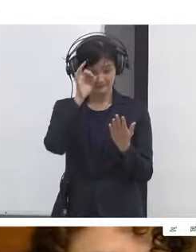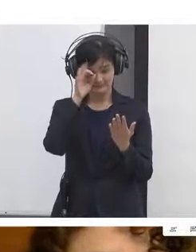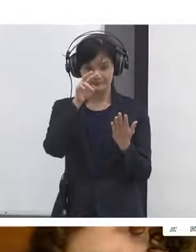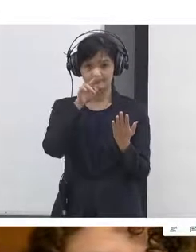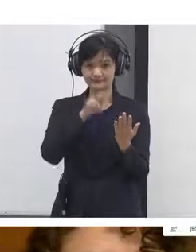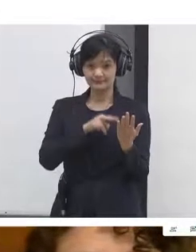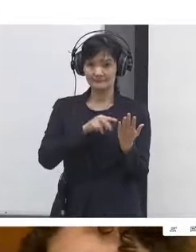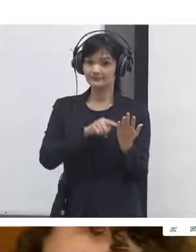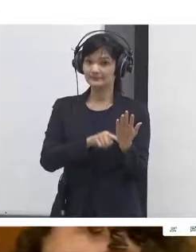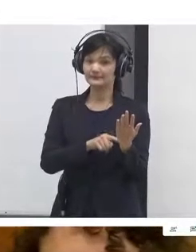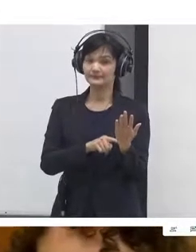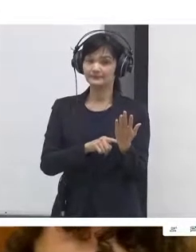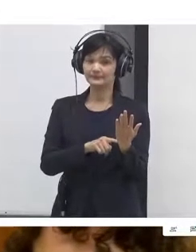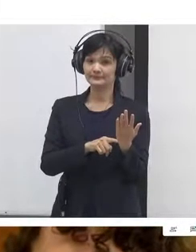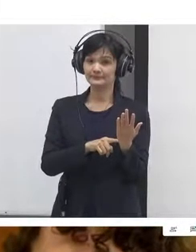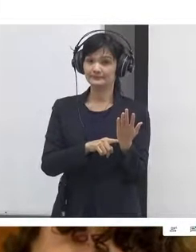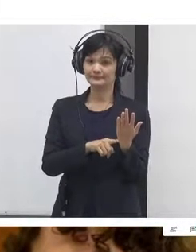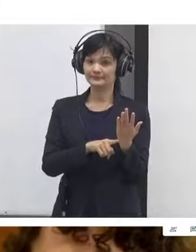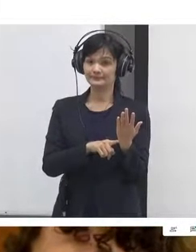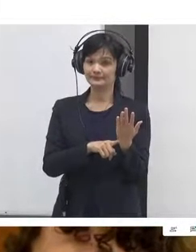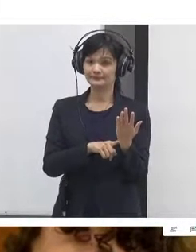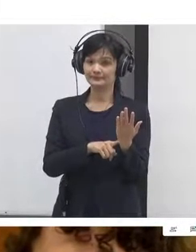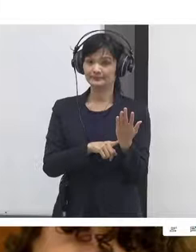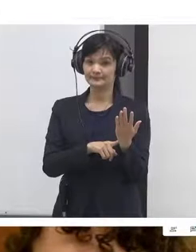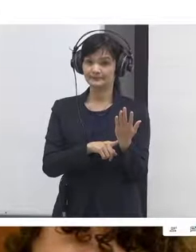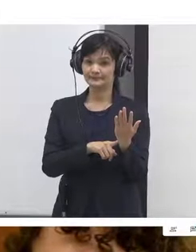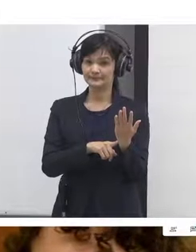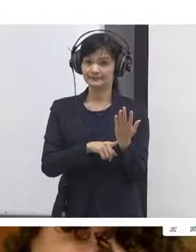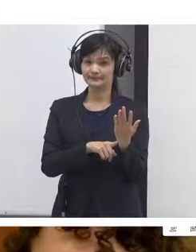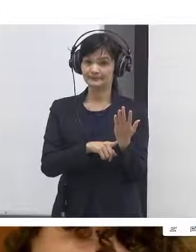the and let me just share this